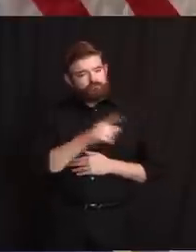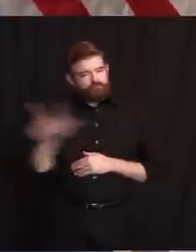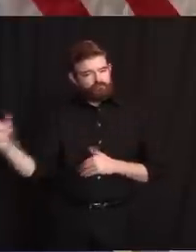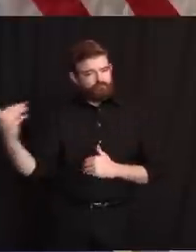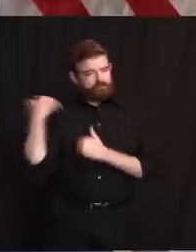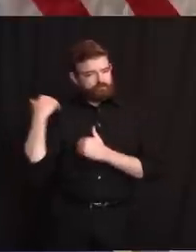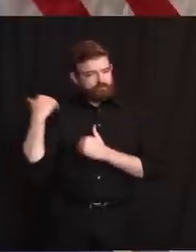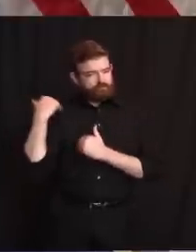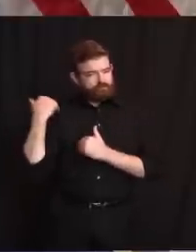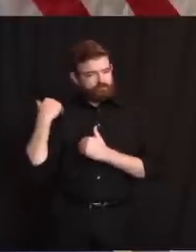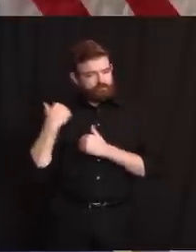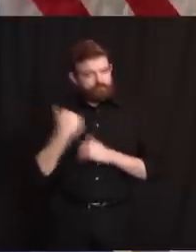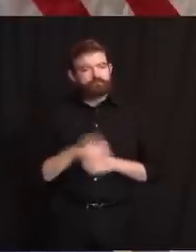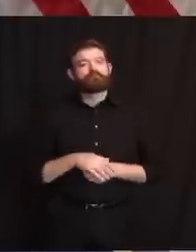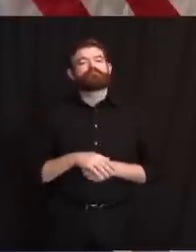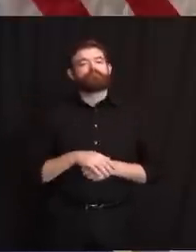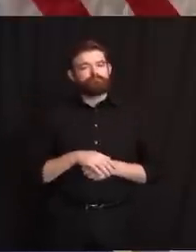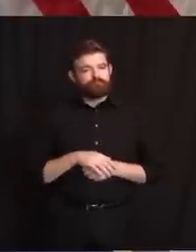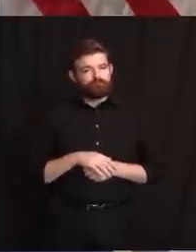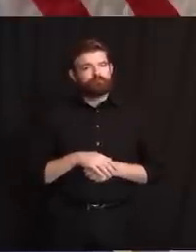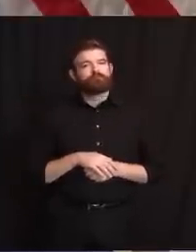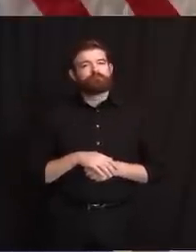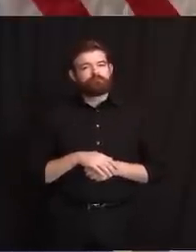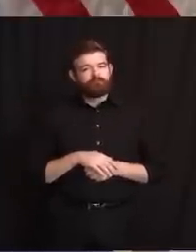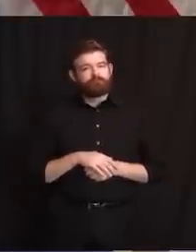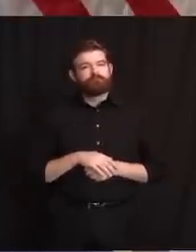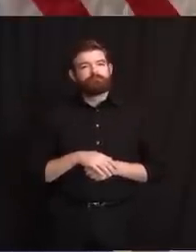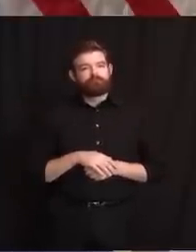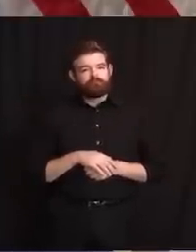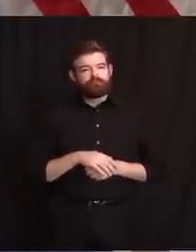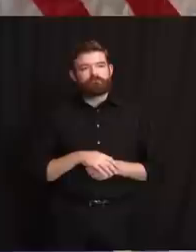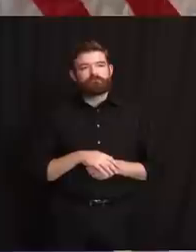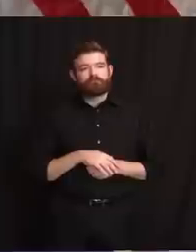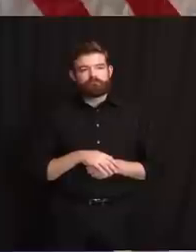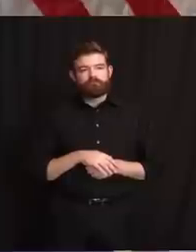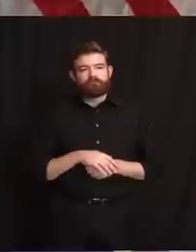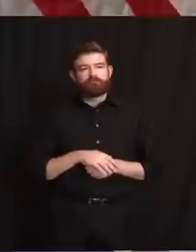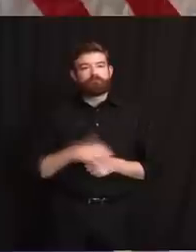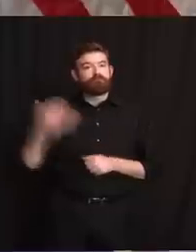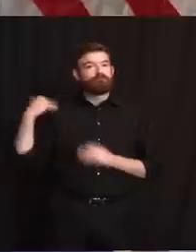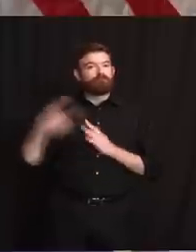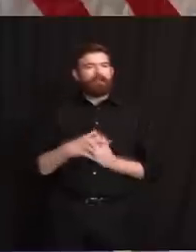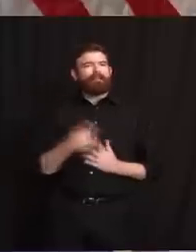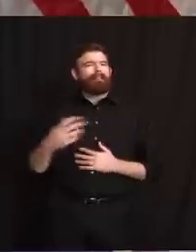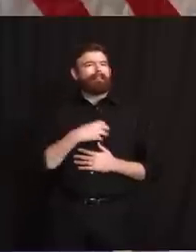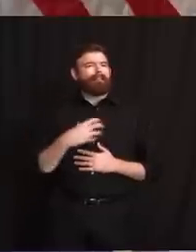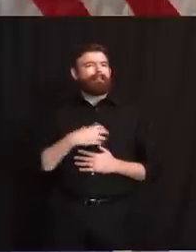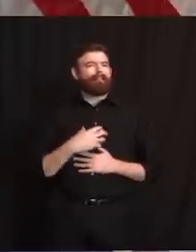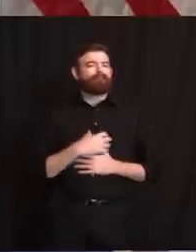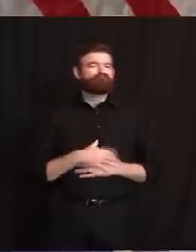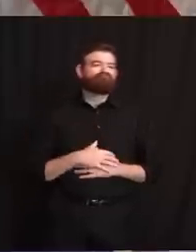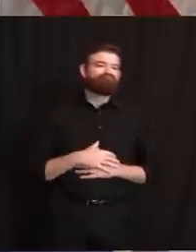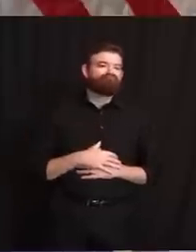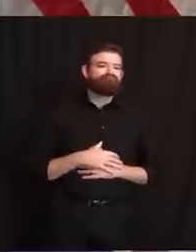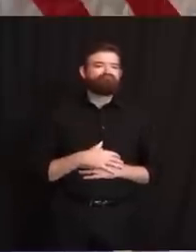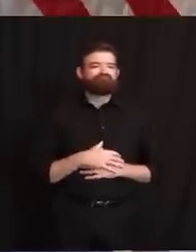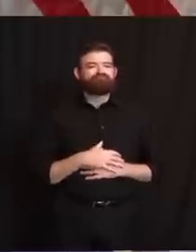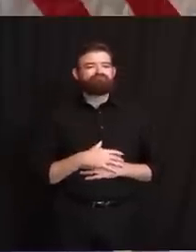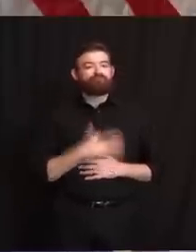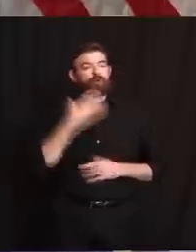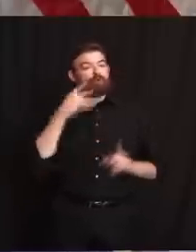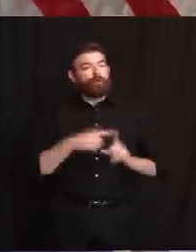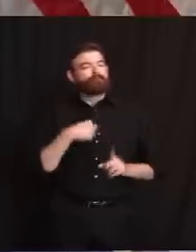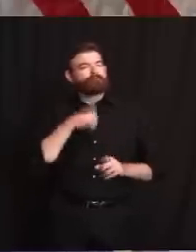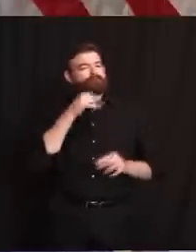And again, we've, we talked and you all gave me some grief for this. I think it was rightful because I didn't explain it properly at first. We've all been in our bubbles.